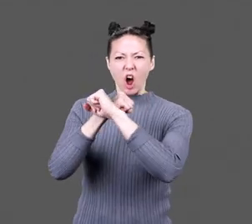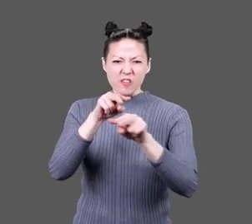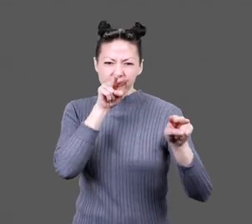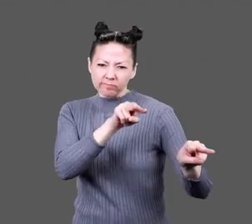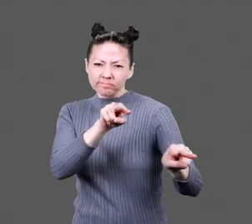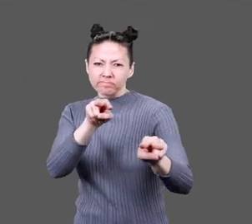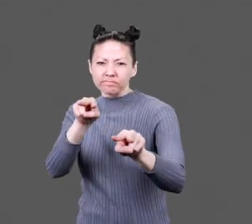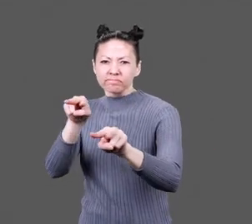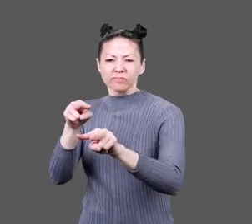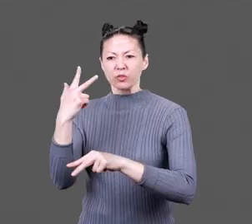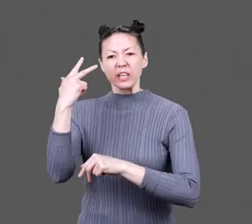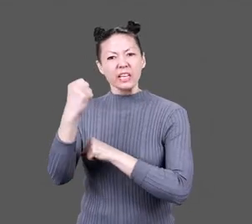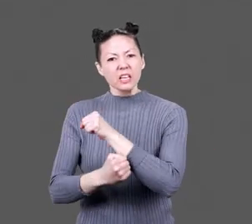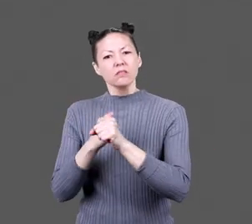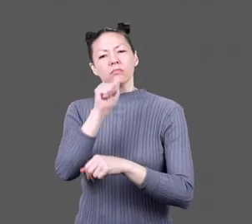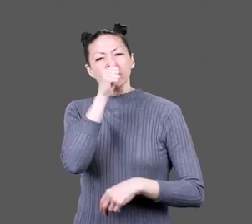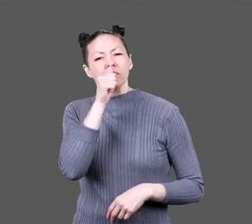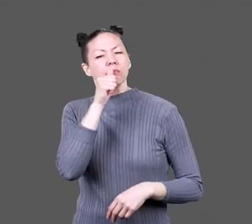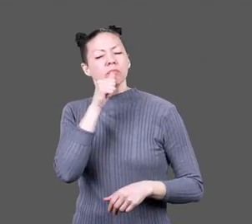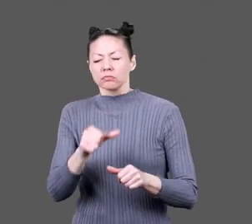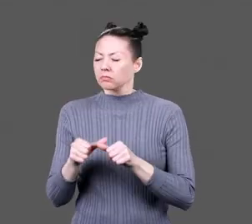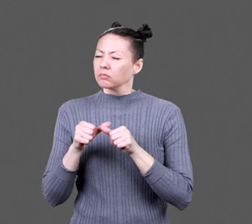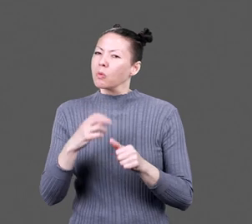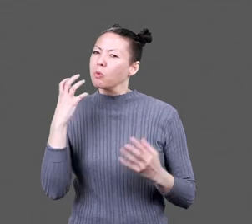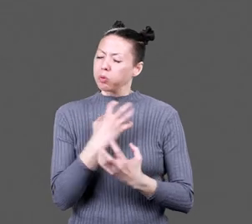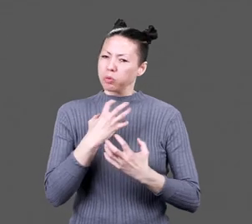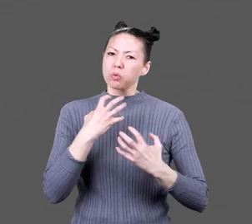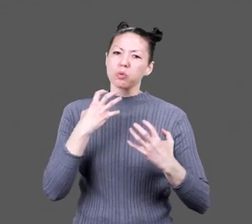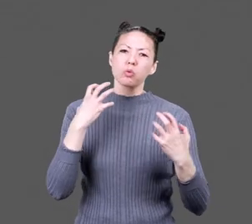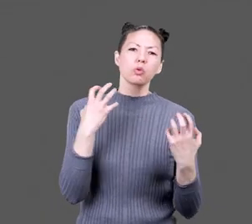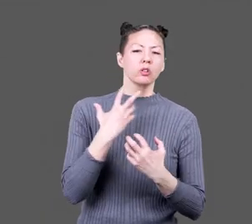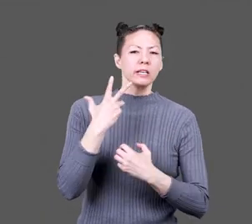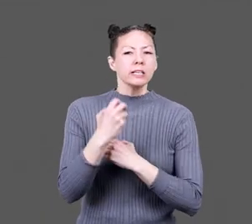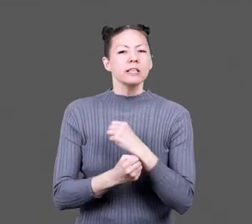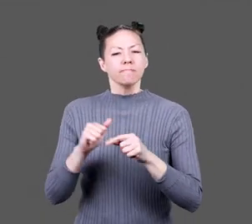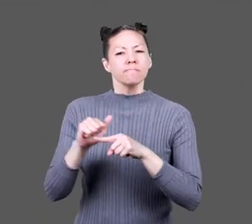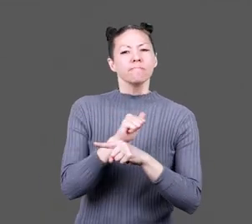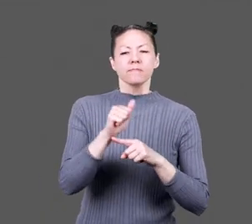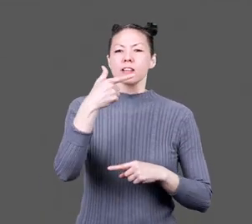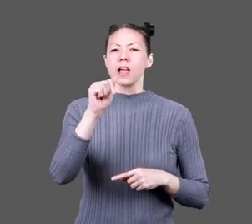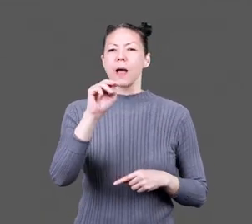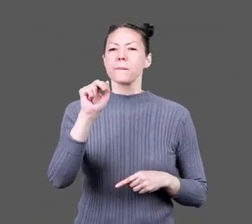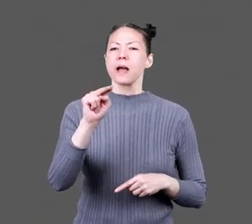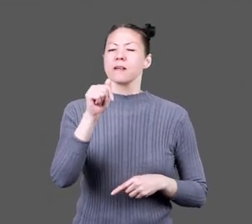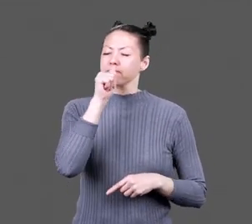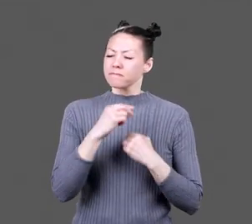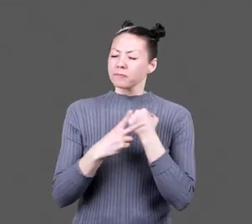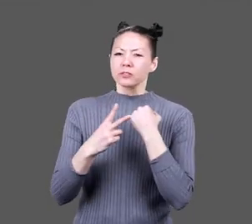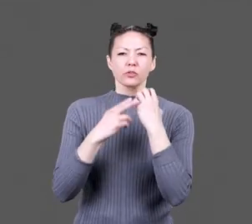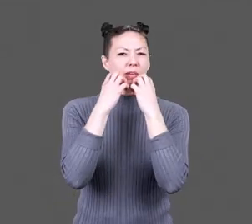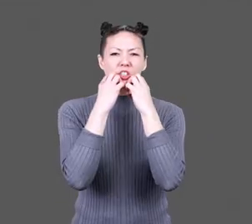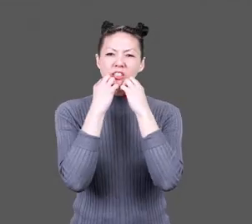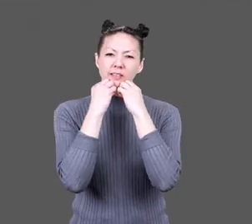the eyes of armed guards. Three years enduring the unimaginable. Three years practicing Gaman to